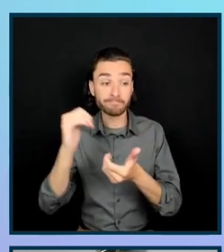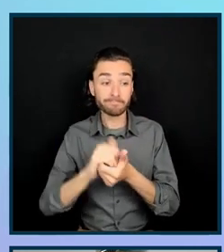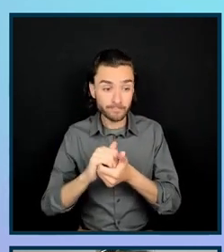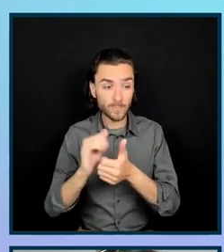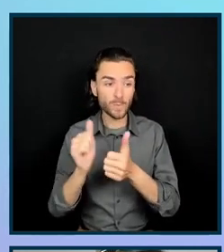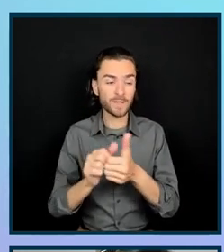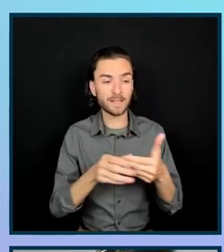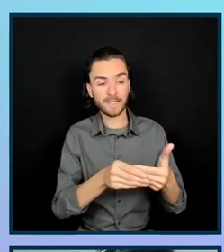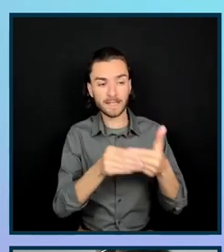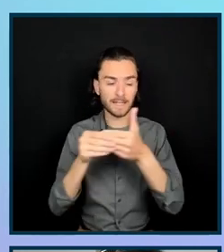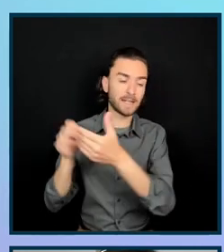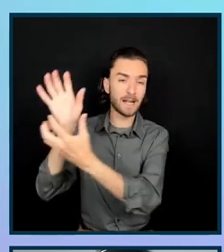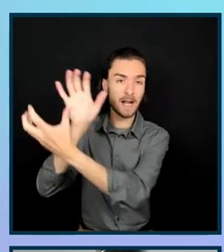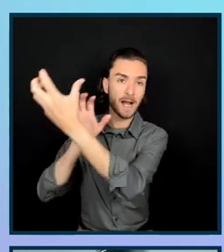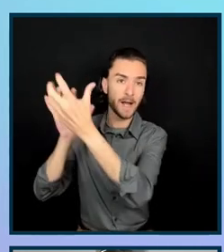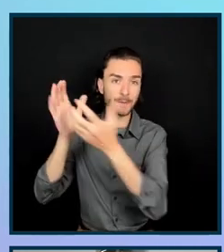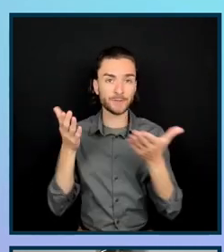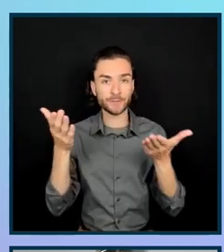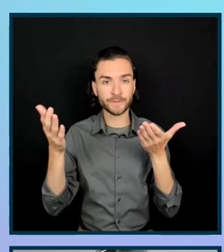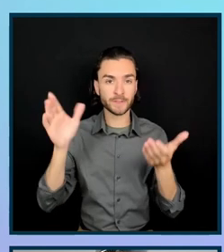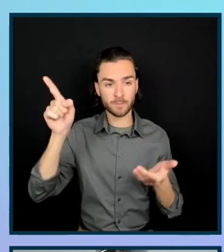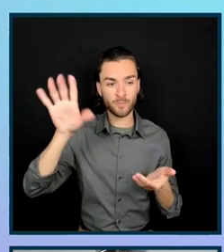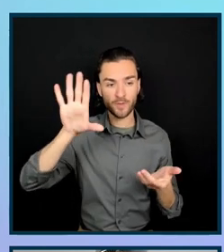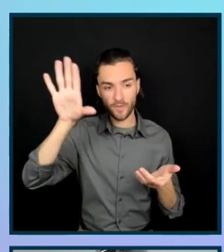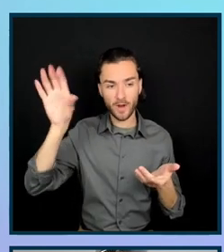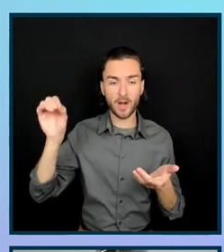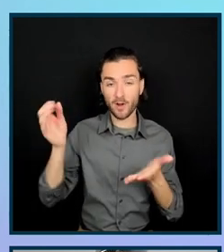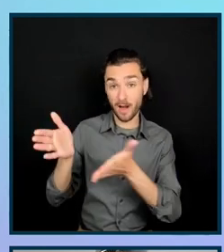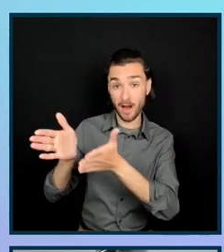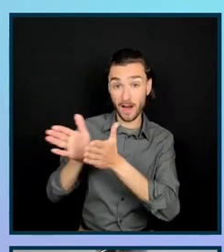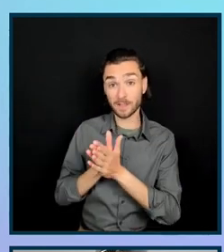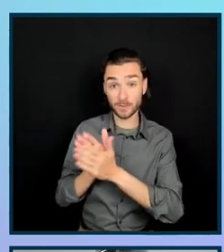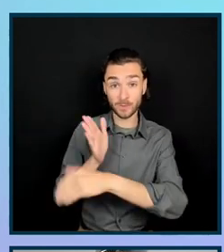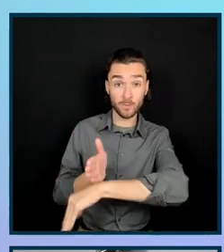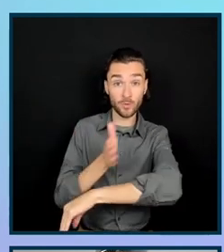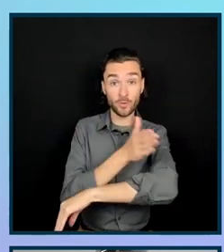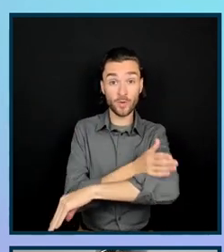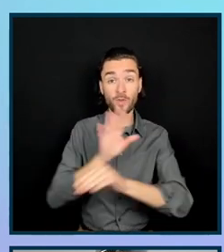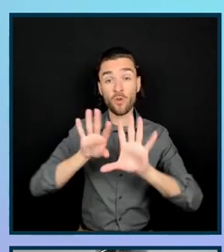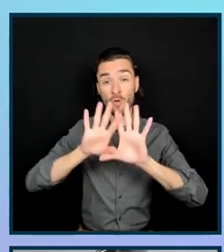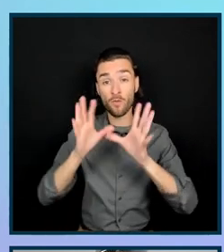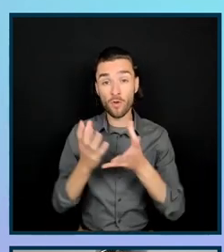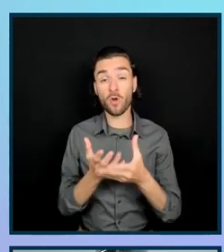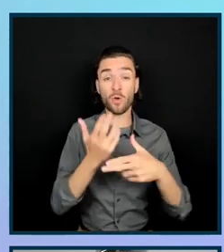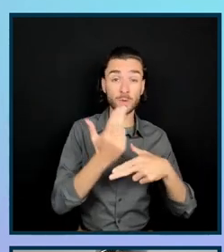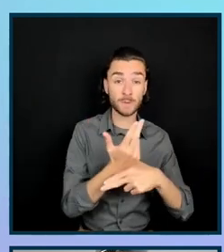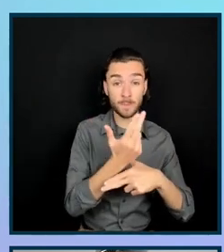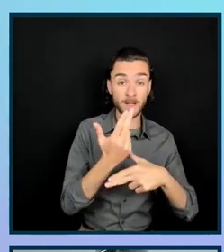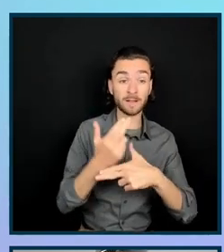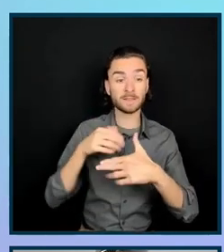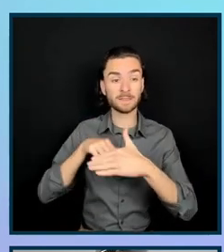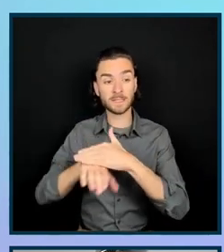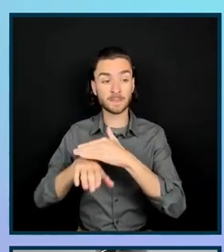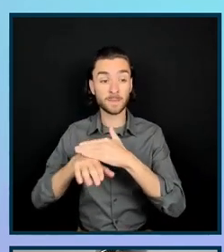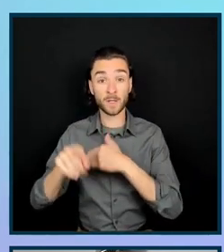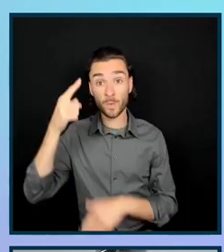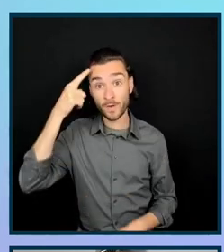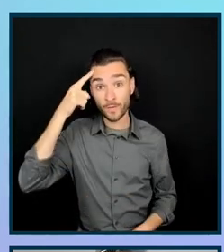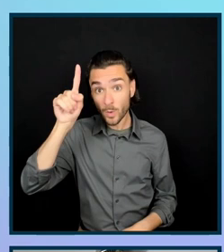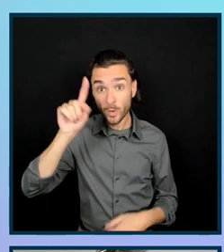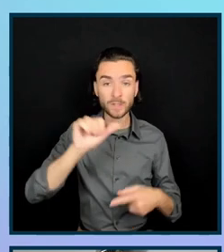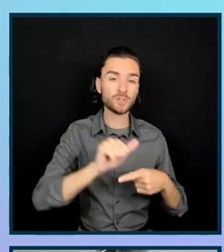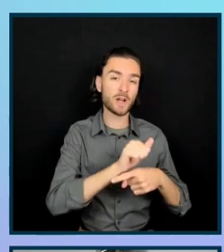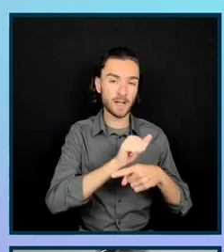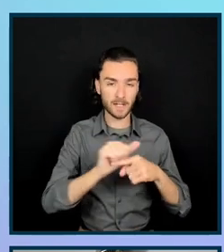provider. They had asked us to help them improve the overall usability and accessibility of their training and certification information on their